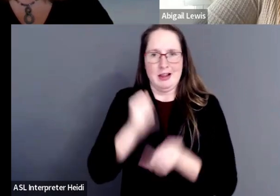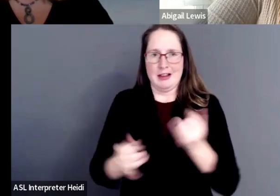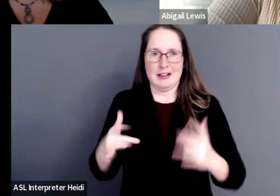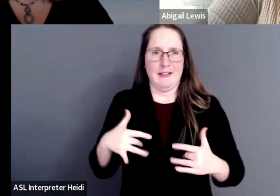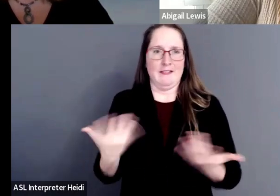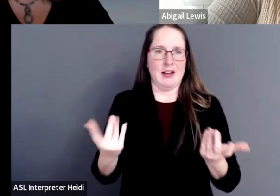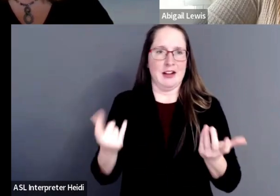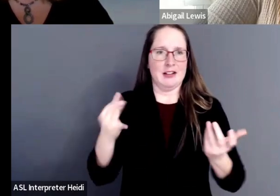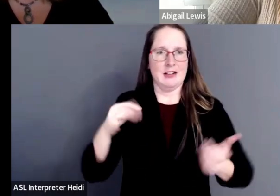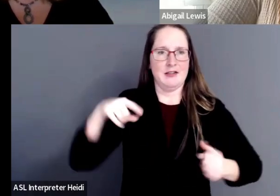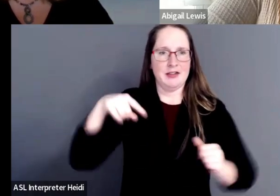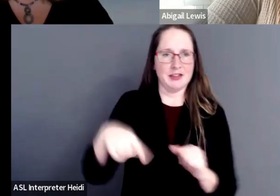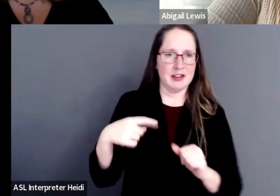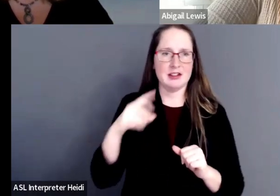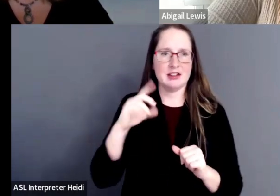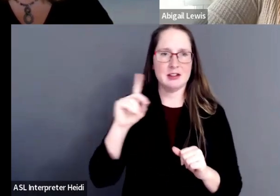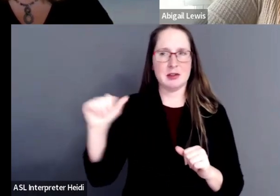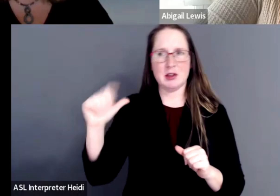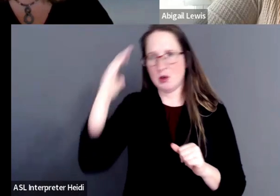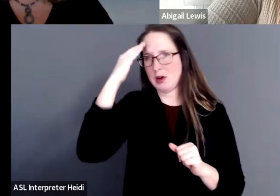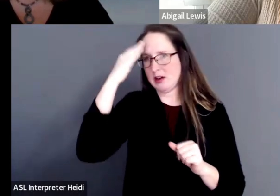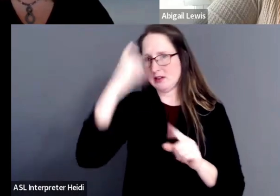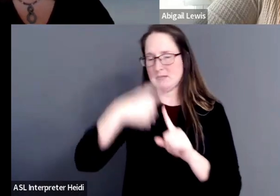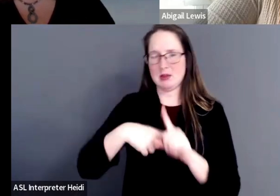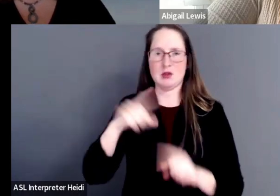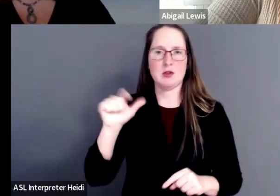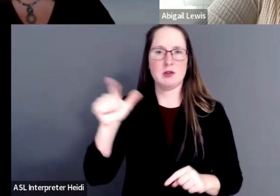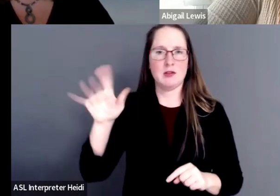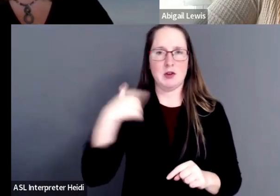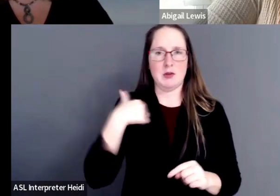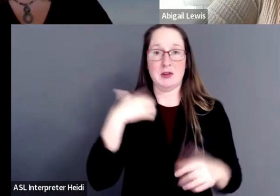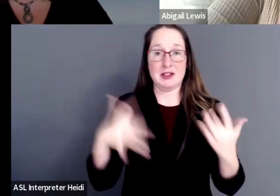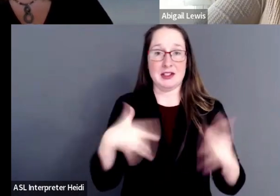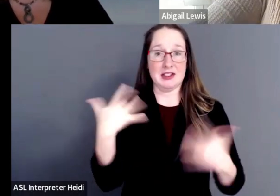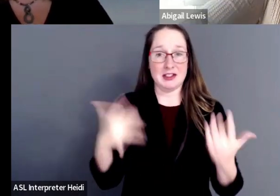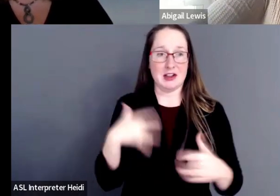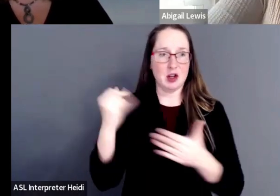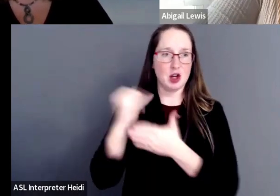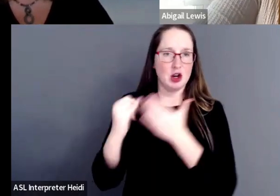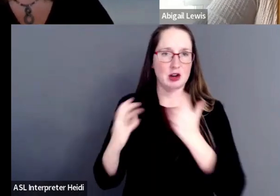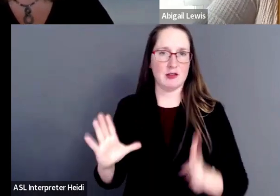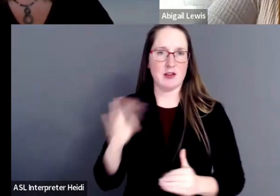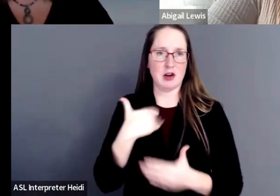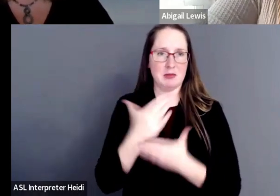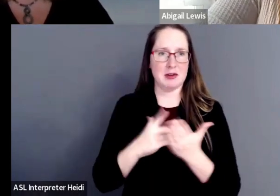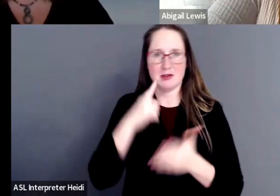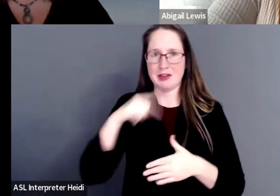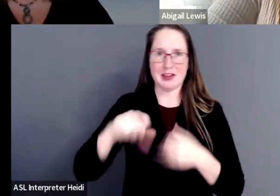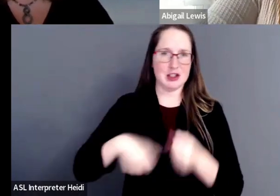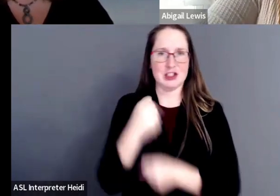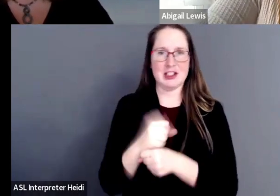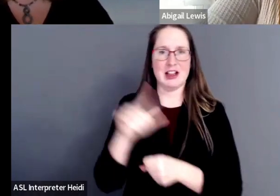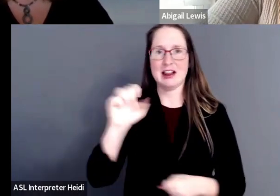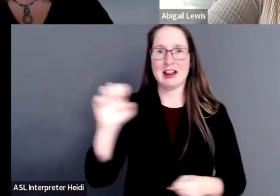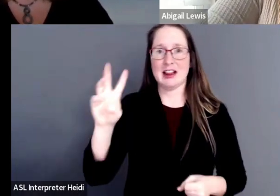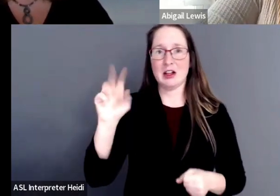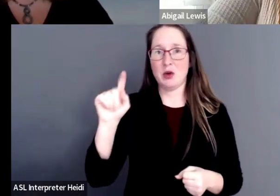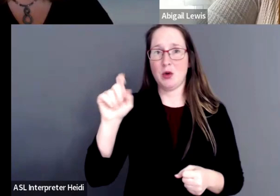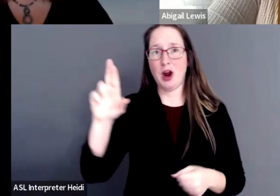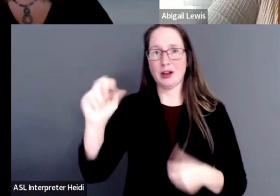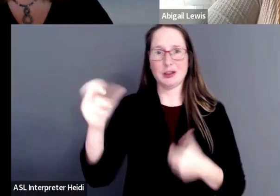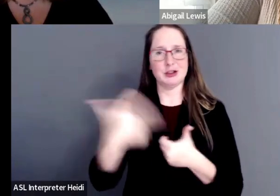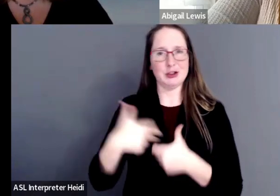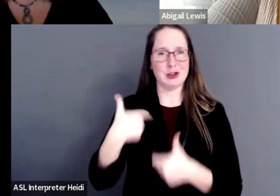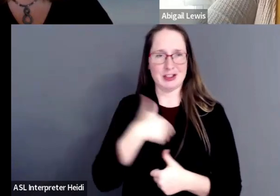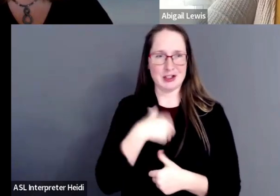Mental Disabilities Awareness Month 2024. For this event, we're so excited to have the artist of our piece for this year, Lee Waters, join us.